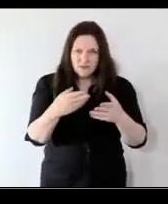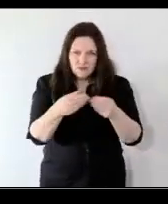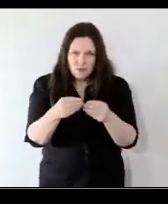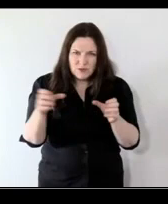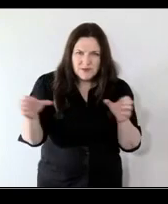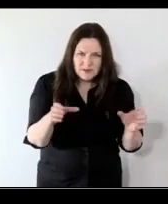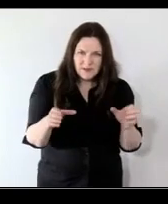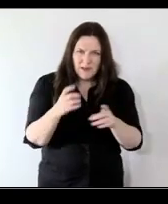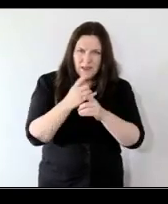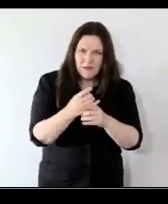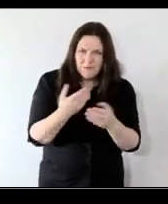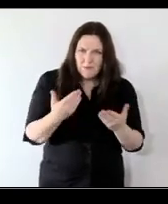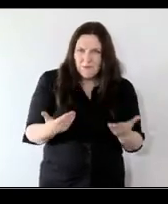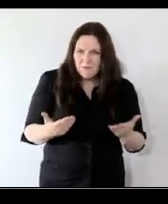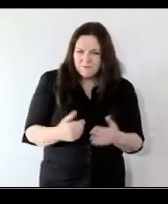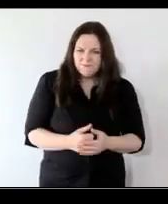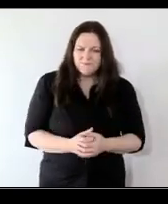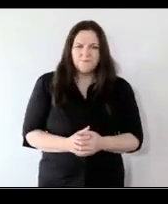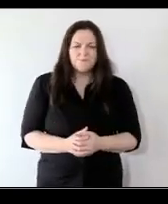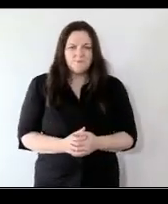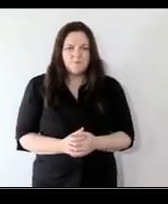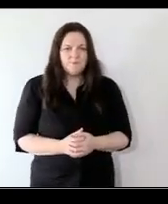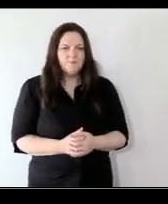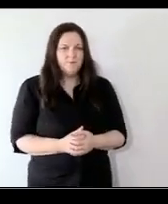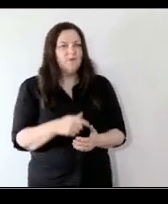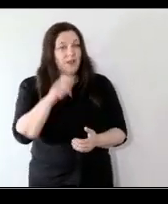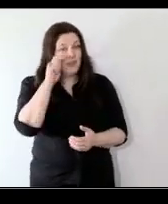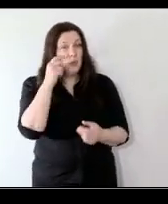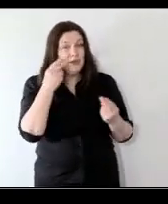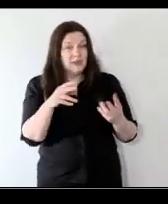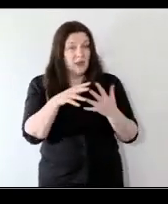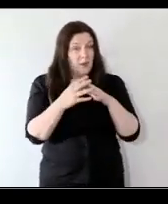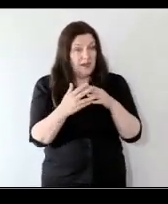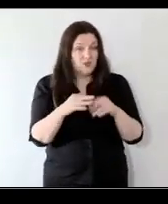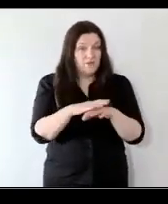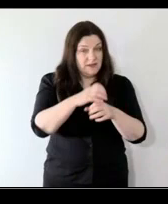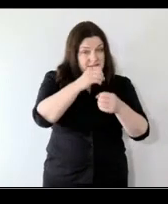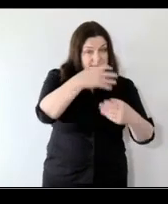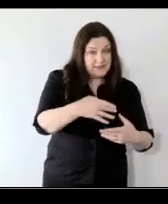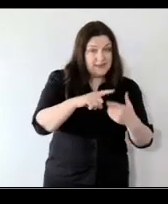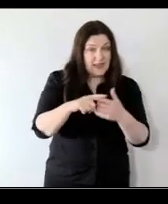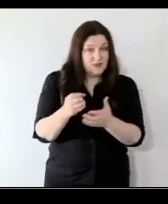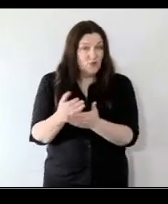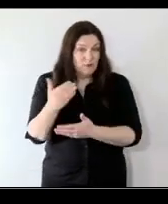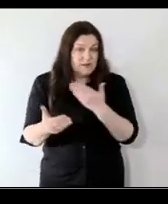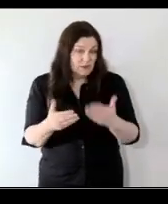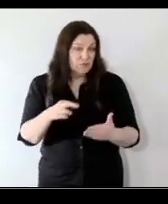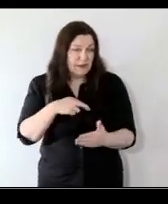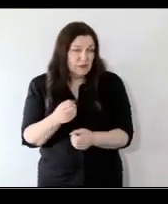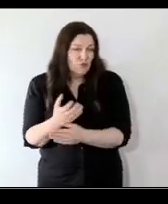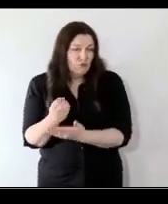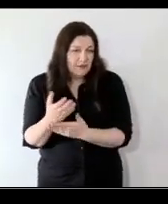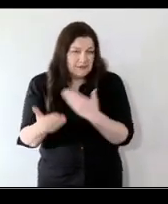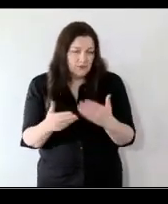moments like this well i think you always need a combination don't you of statistics and stories um to